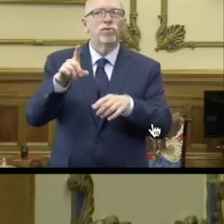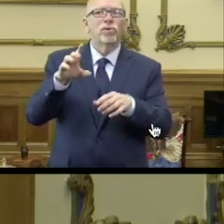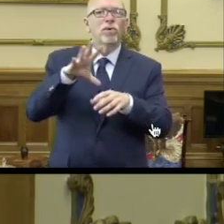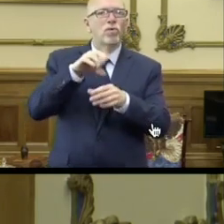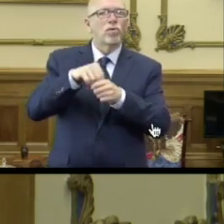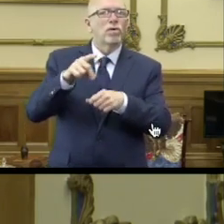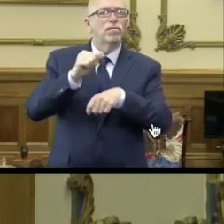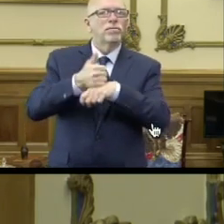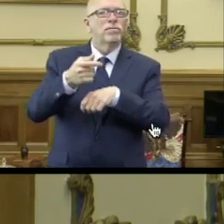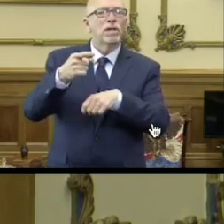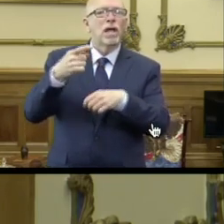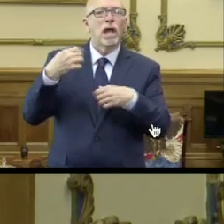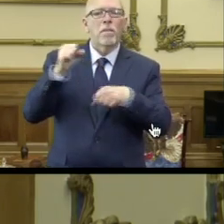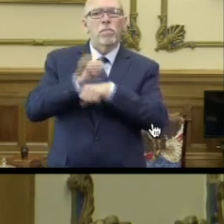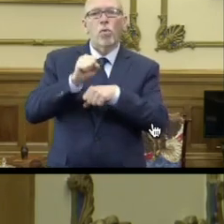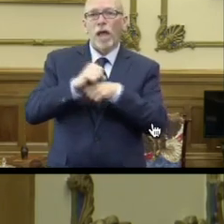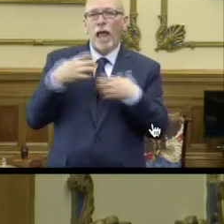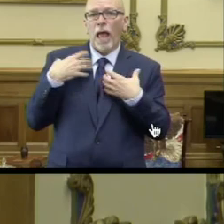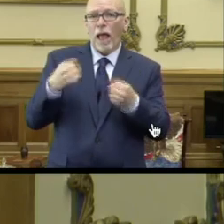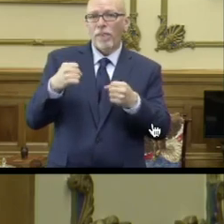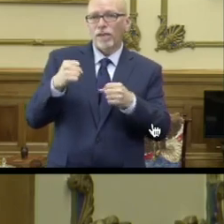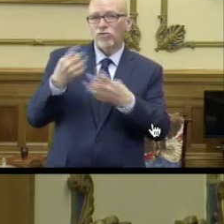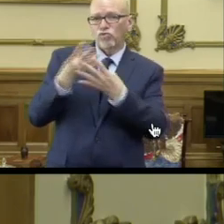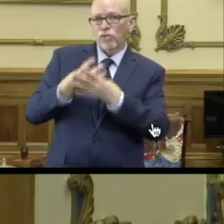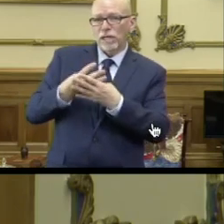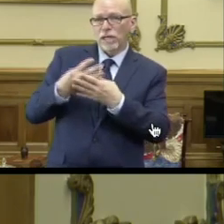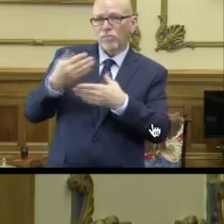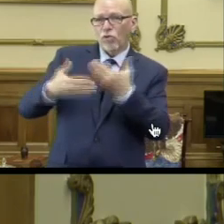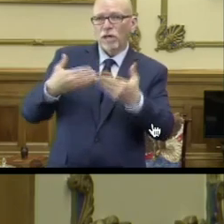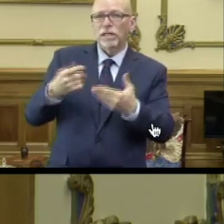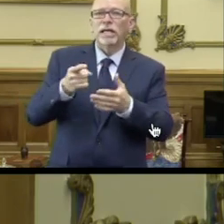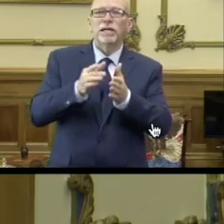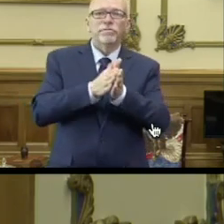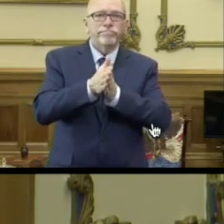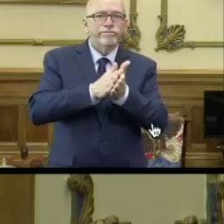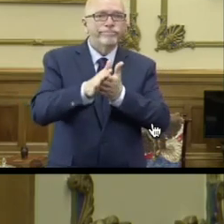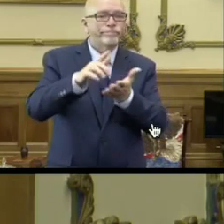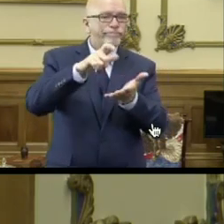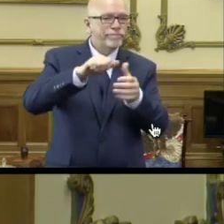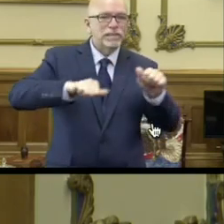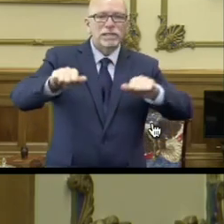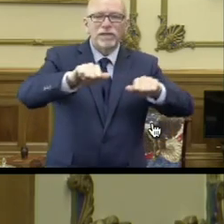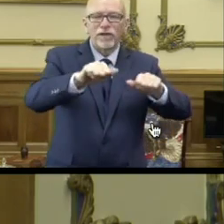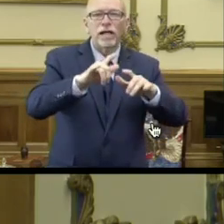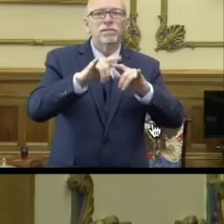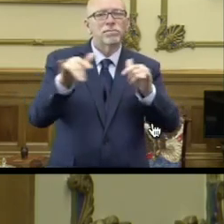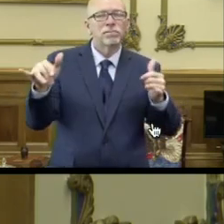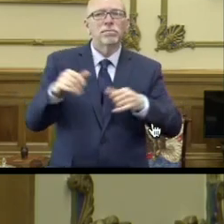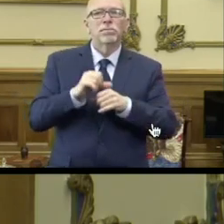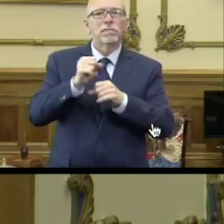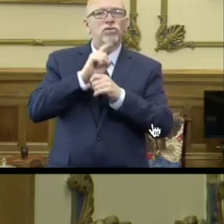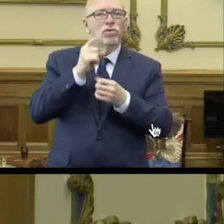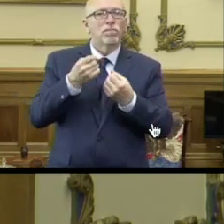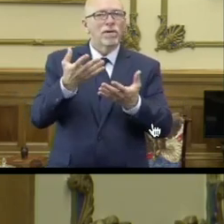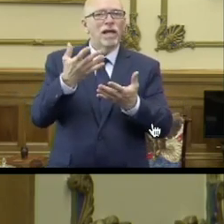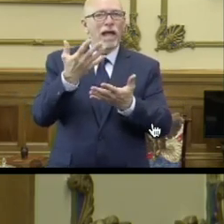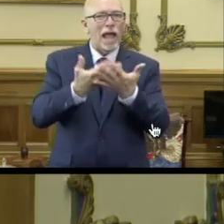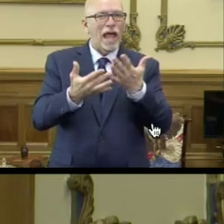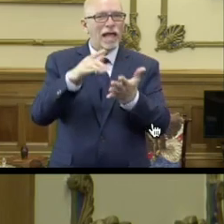an employee health screening process, employing enhanced cleaning and disinfecting, providing hand